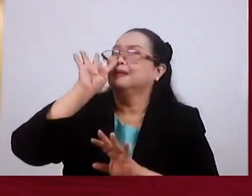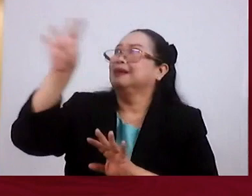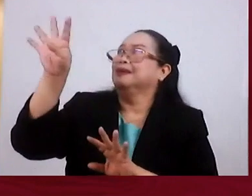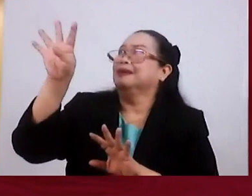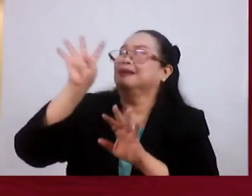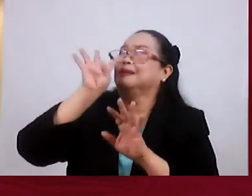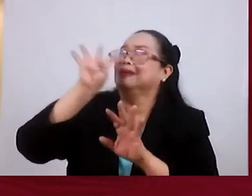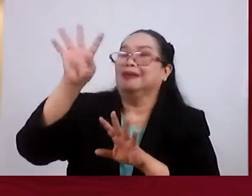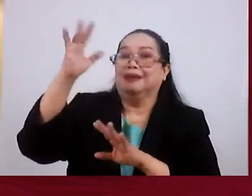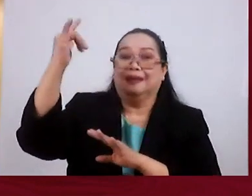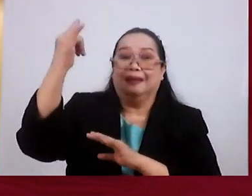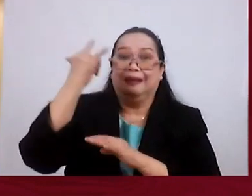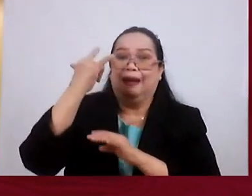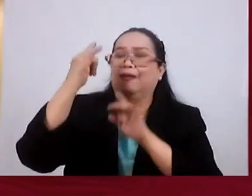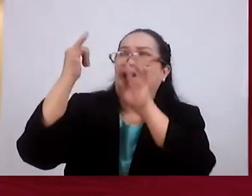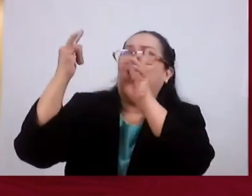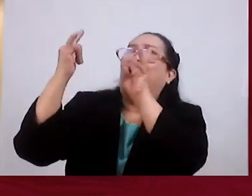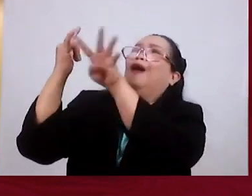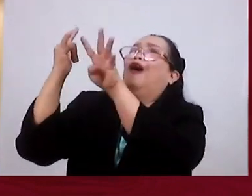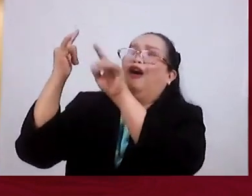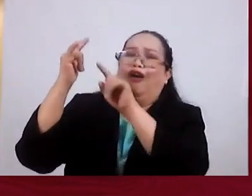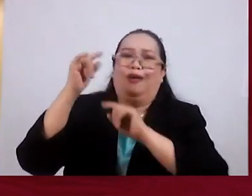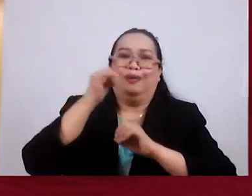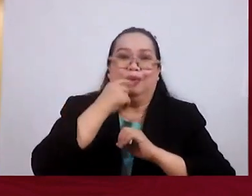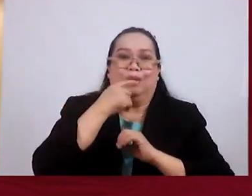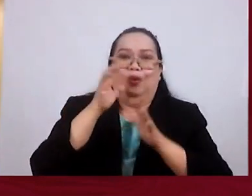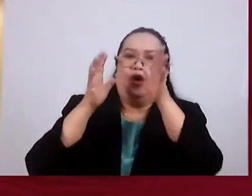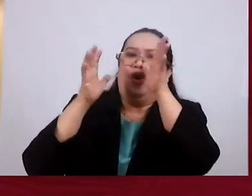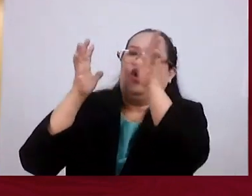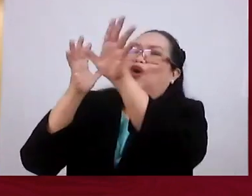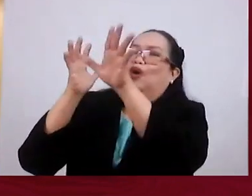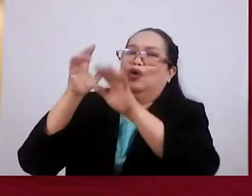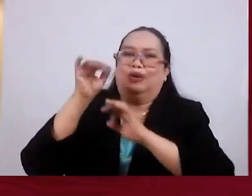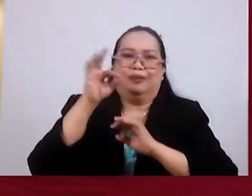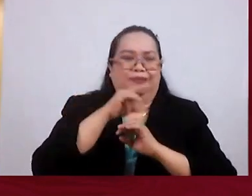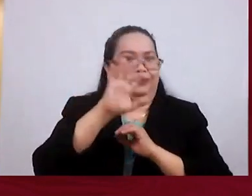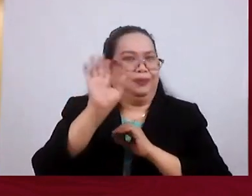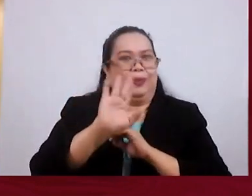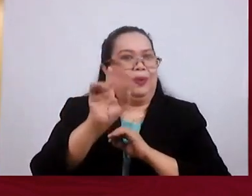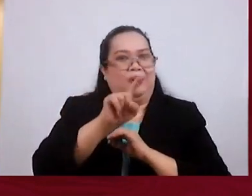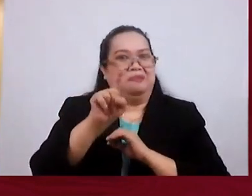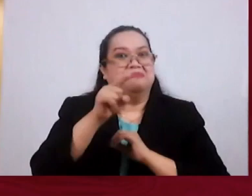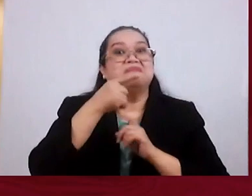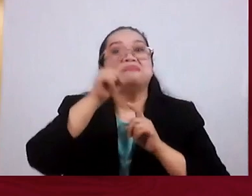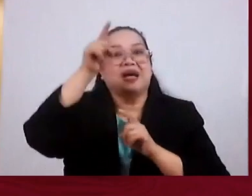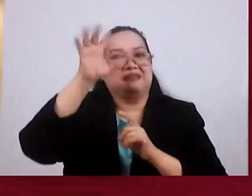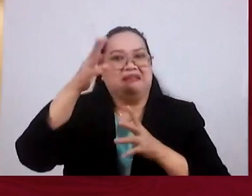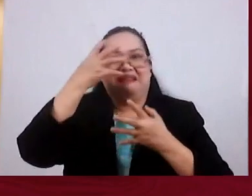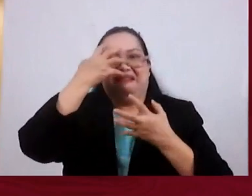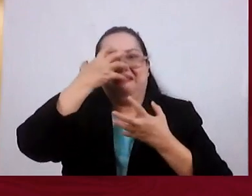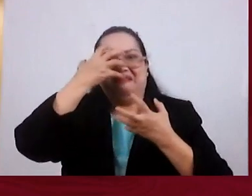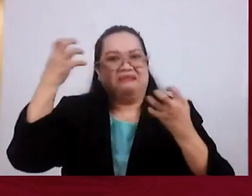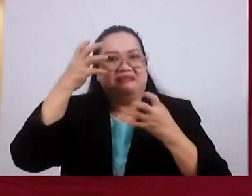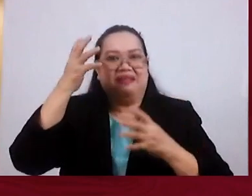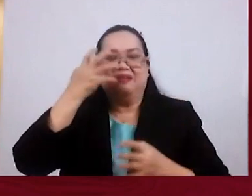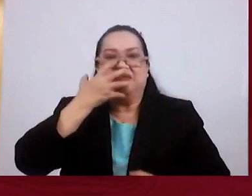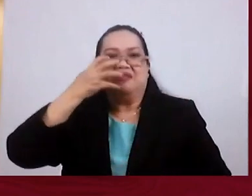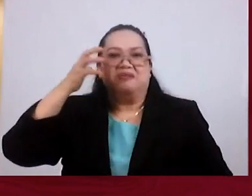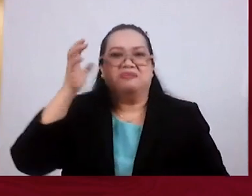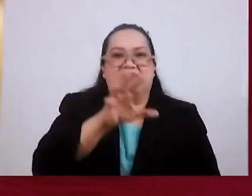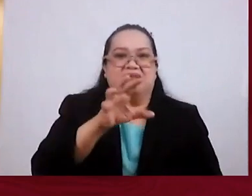love Of God There is nothing To expect Except The wrath Of God